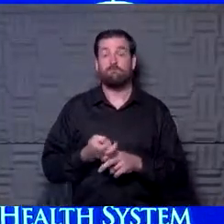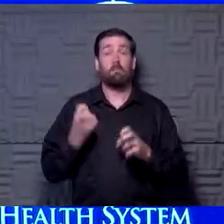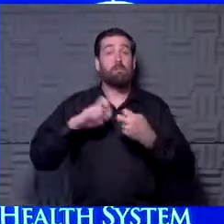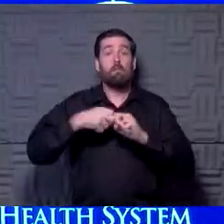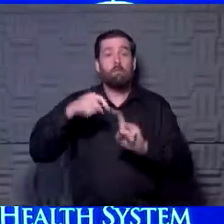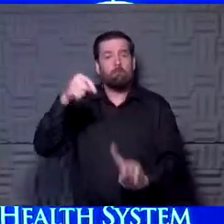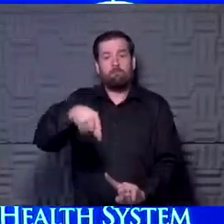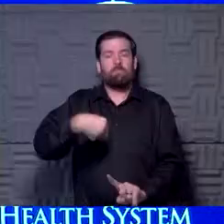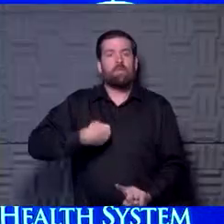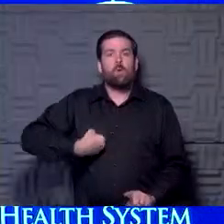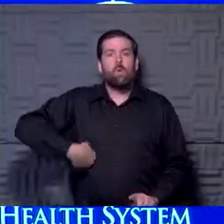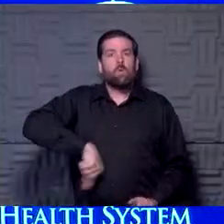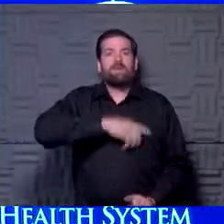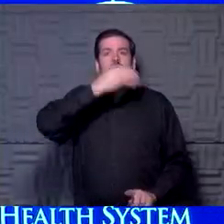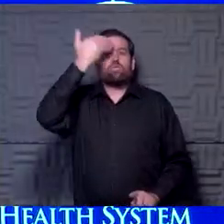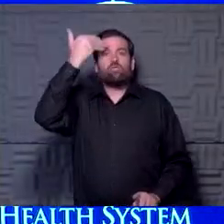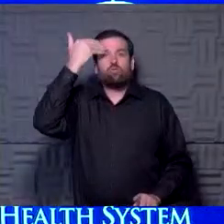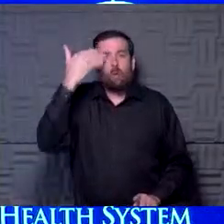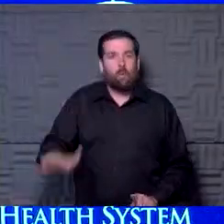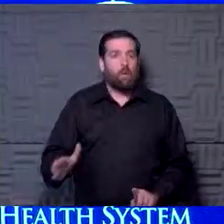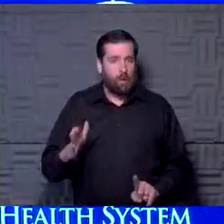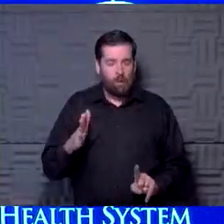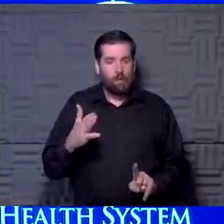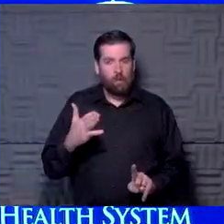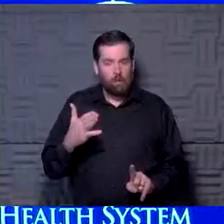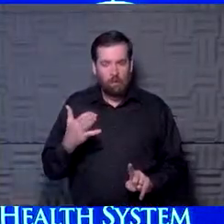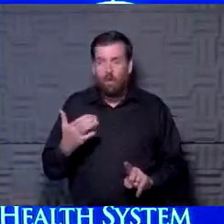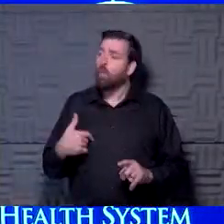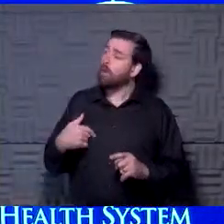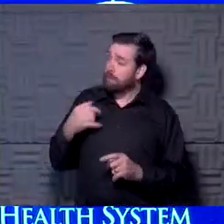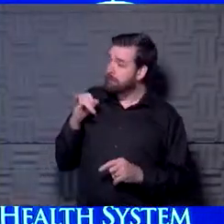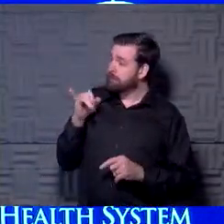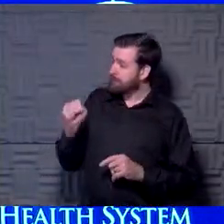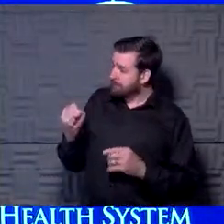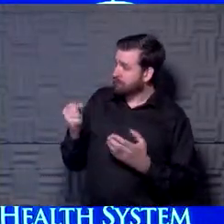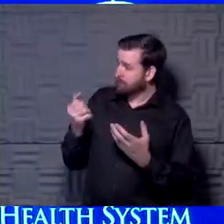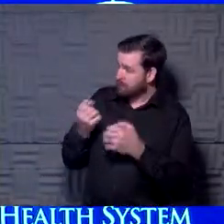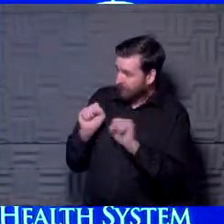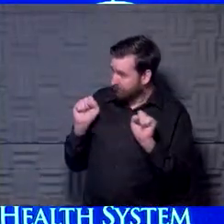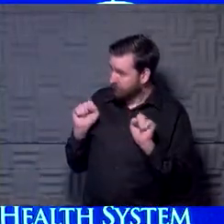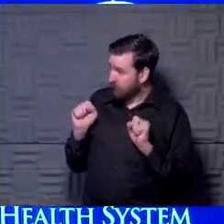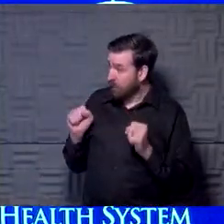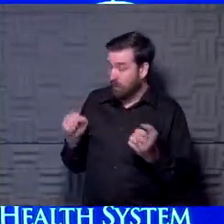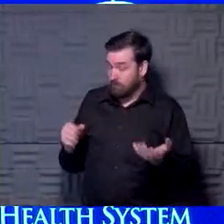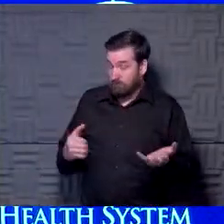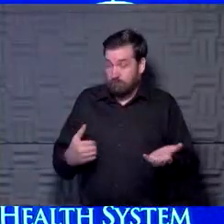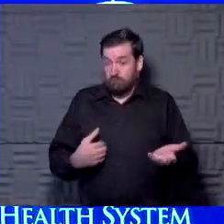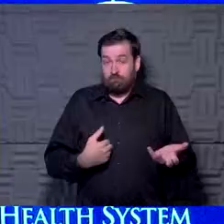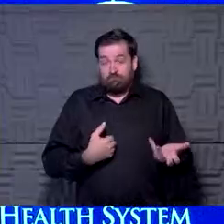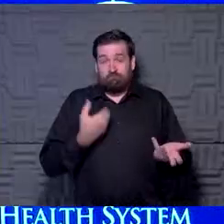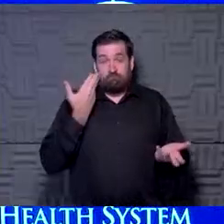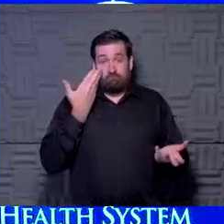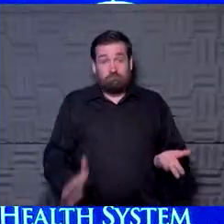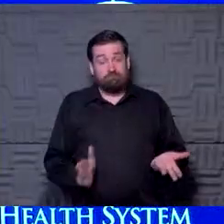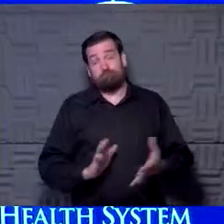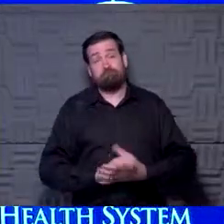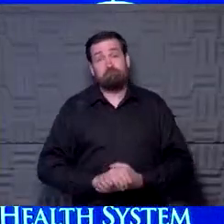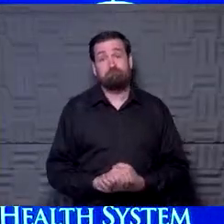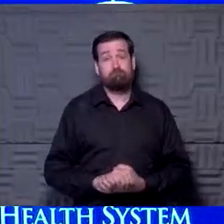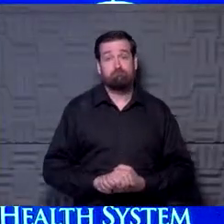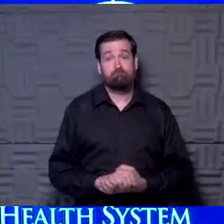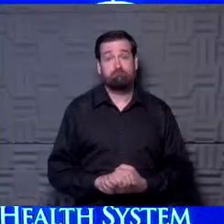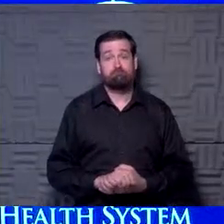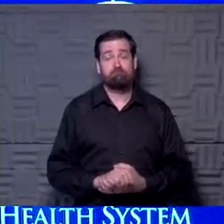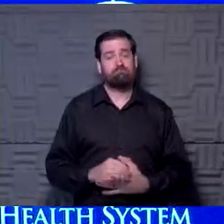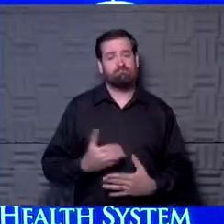just don't know what we don't know. So when people say to us, is it safe, we have to say, I don't know. And you know,